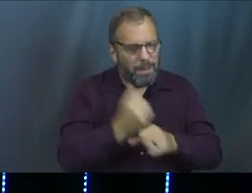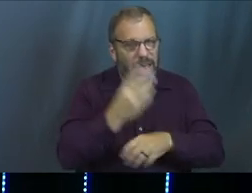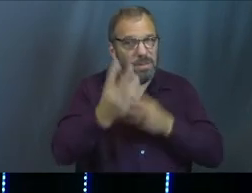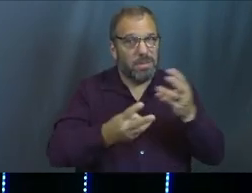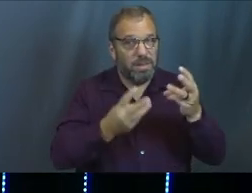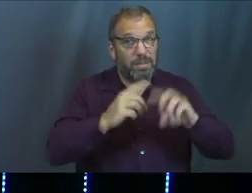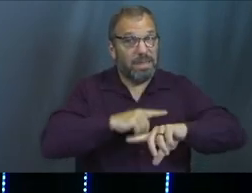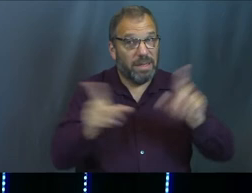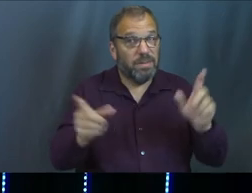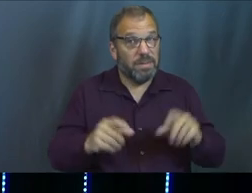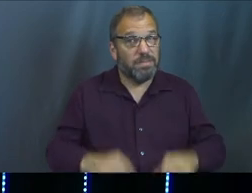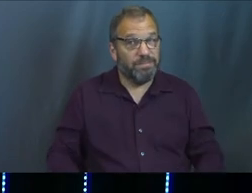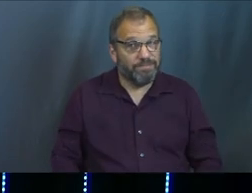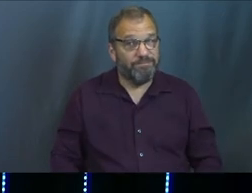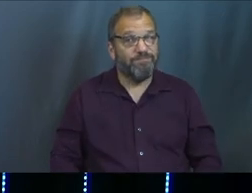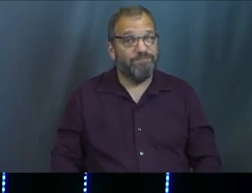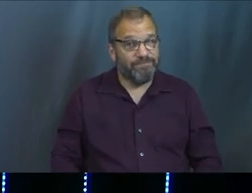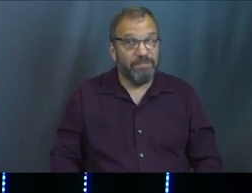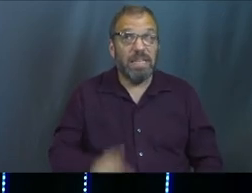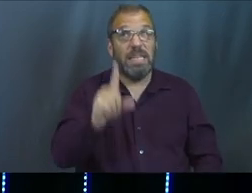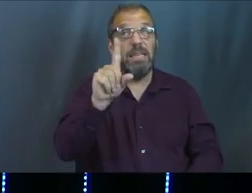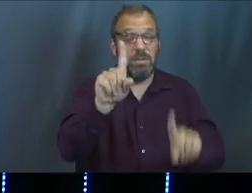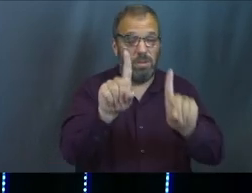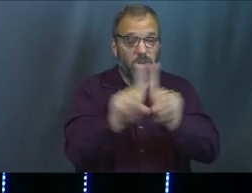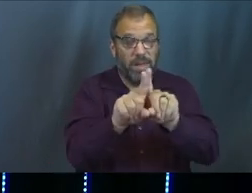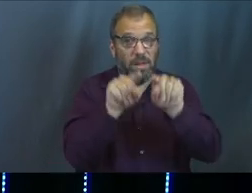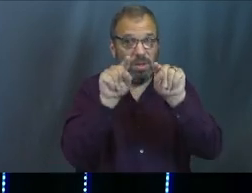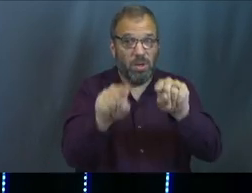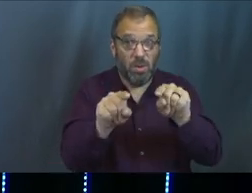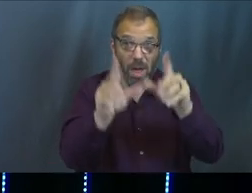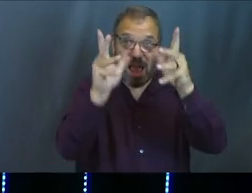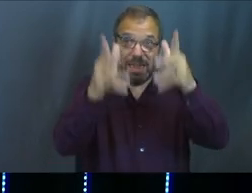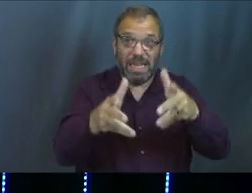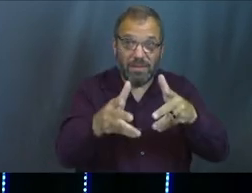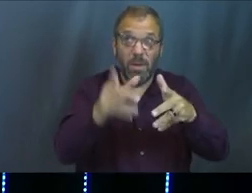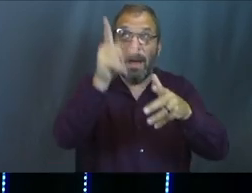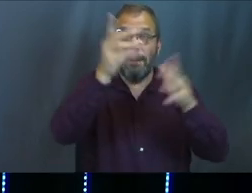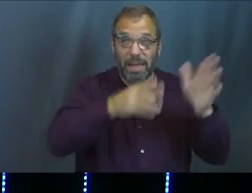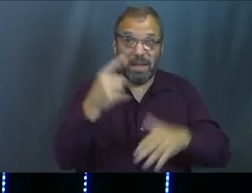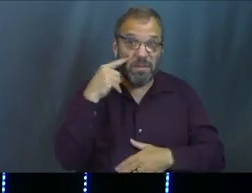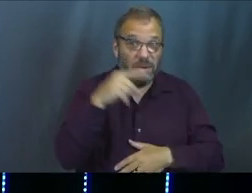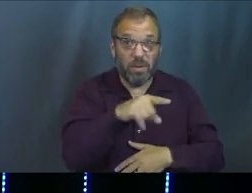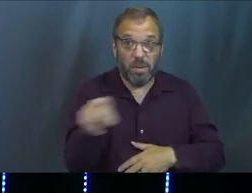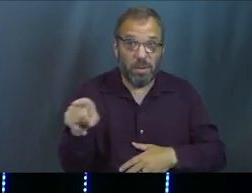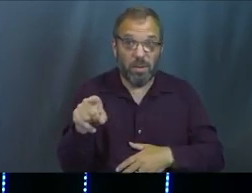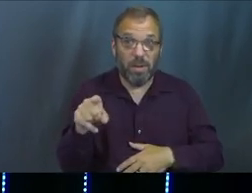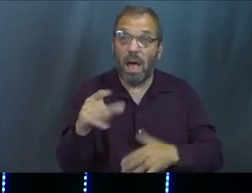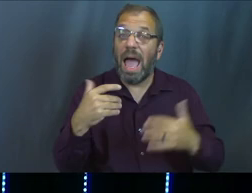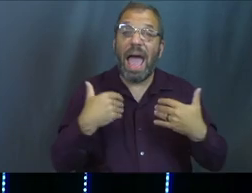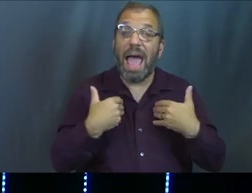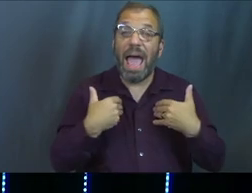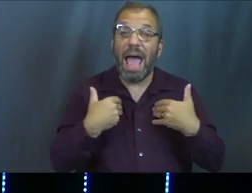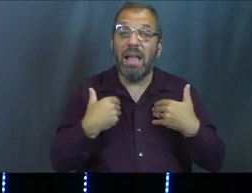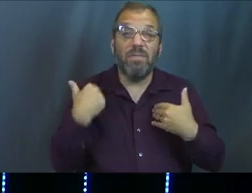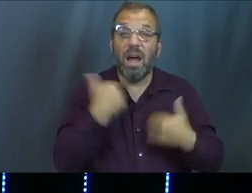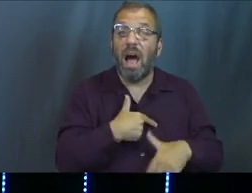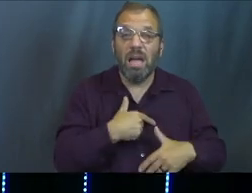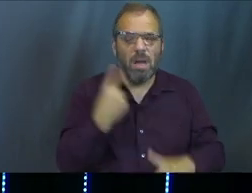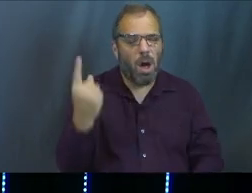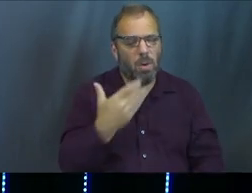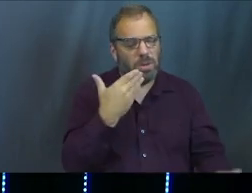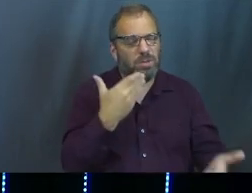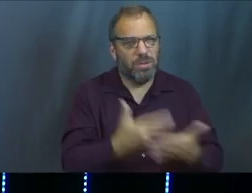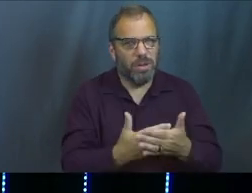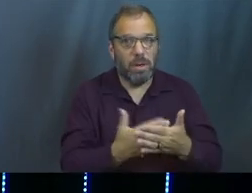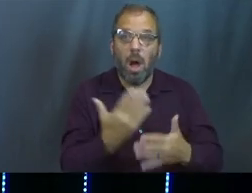a world of a difference. He's with us. He'll never leave us. He's got plans for us. And what he has for us is always, he's always